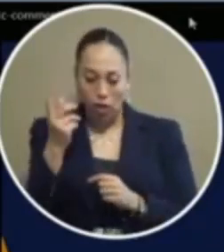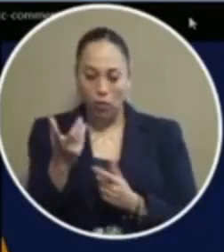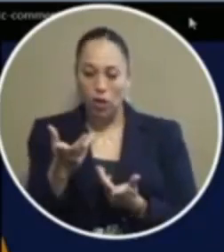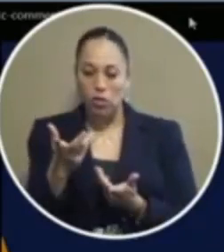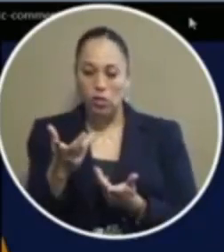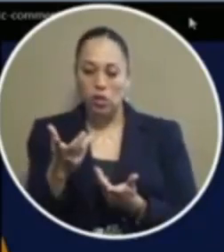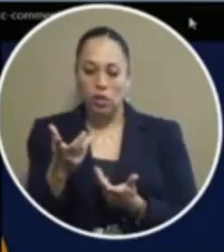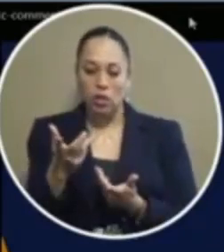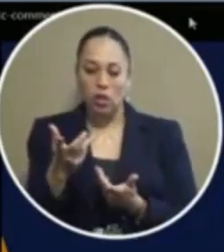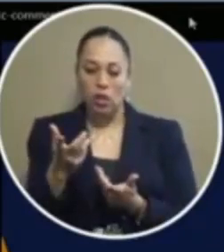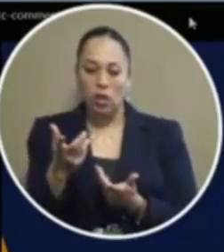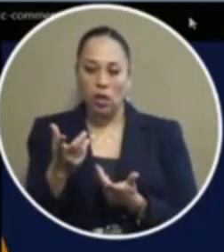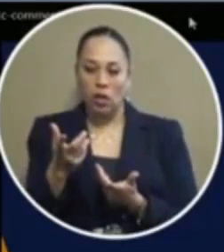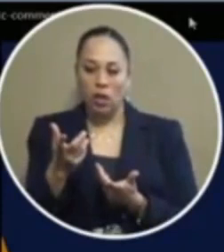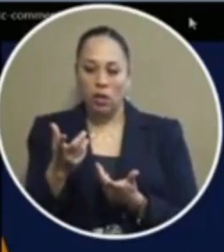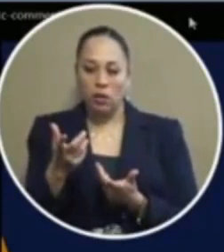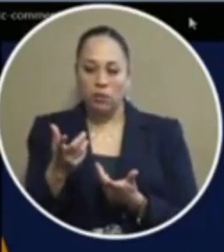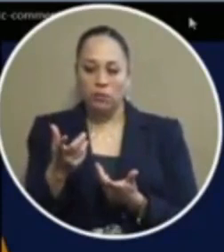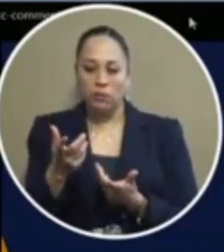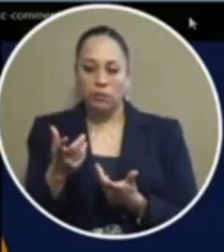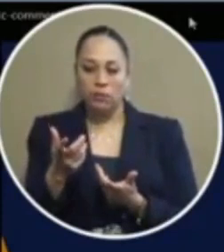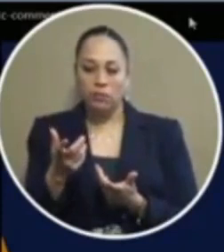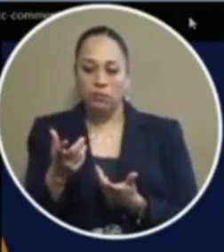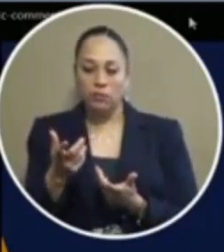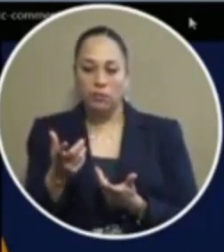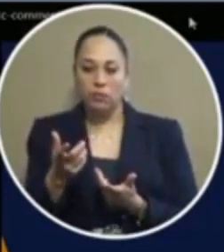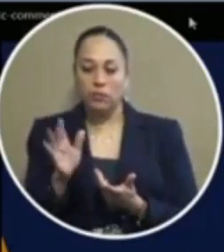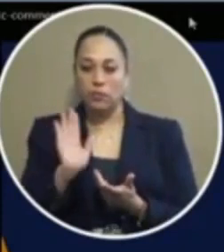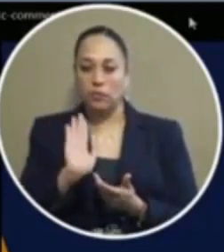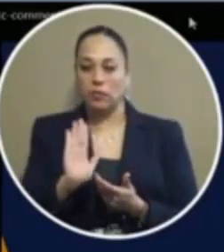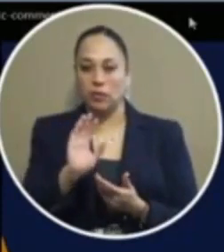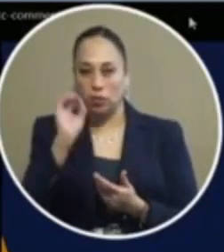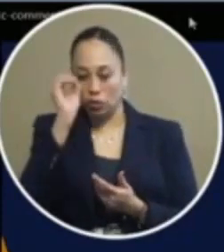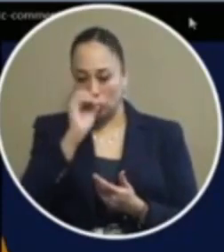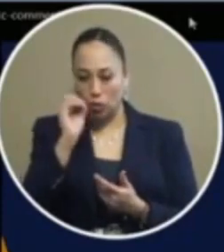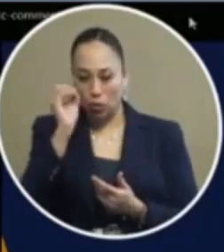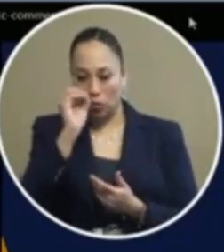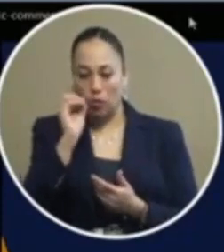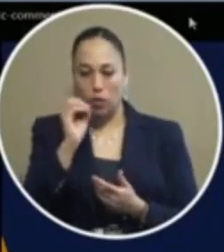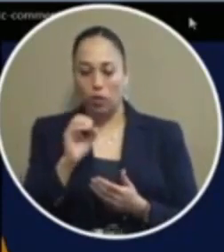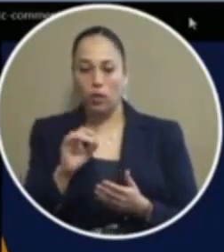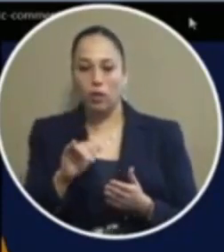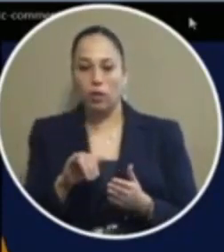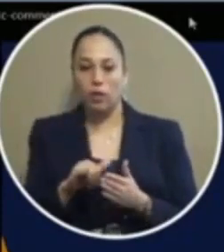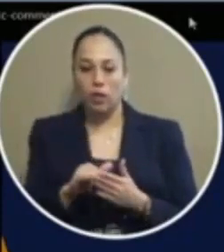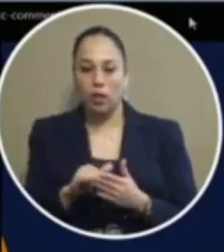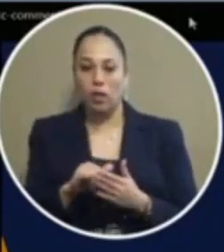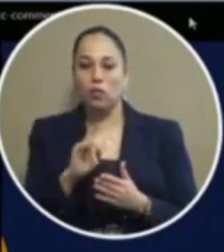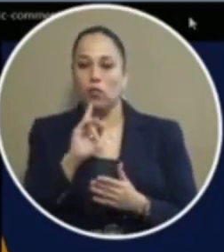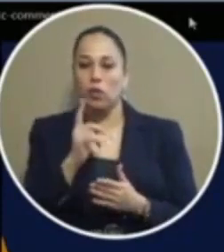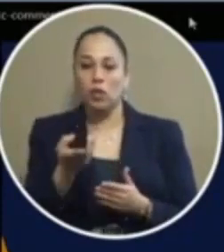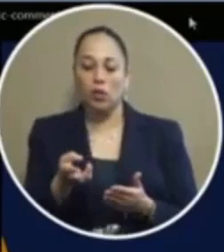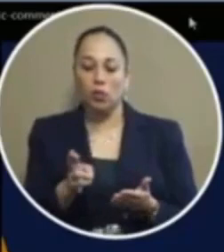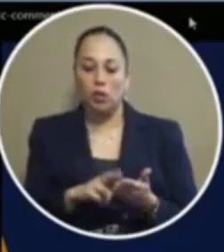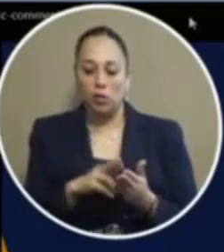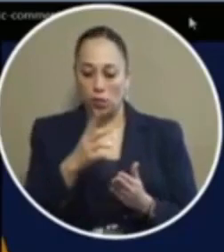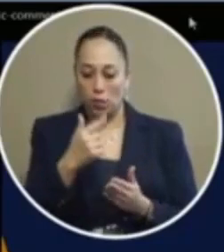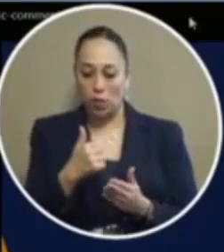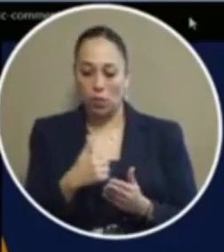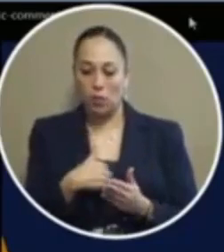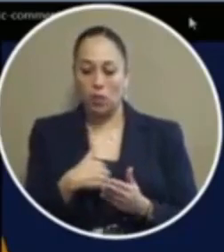his uh his opinion it kind of blanks or it kind of doesn't really register to me to